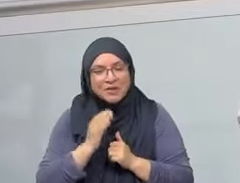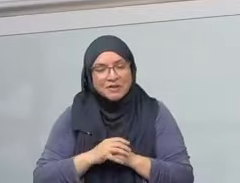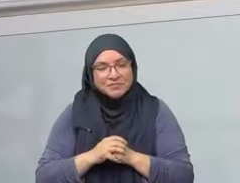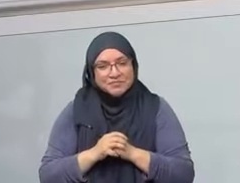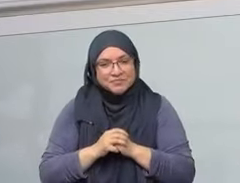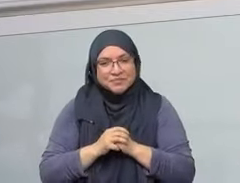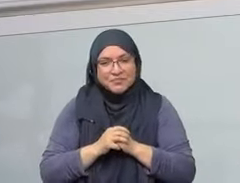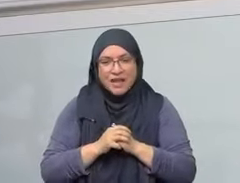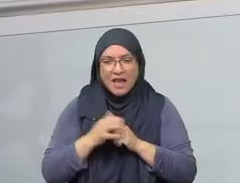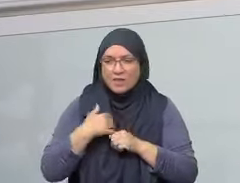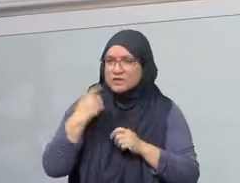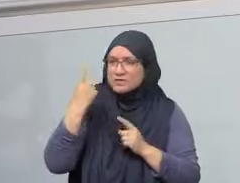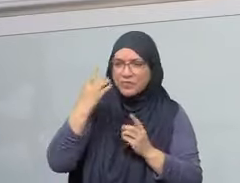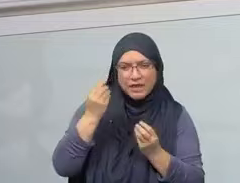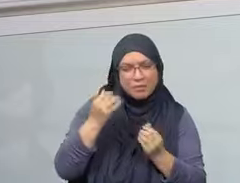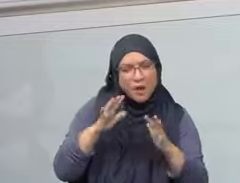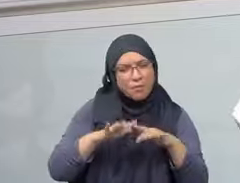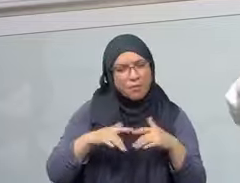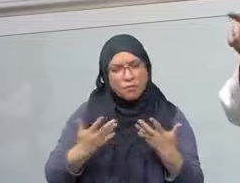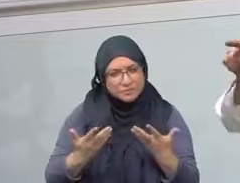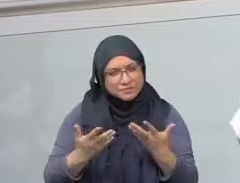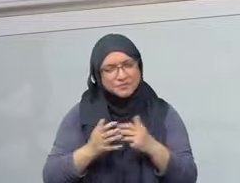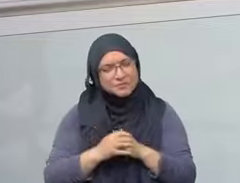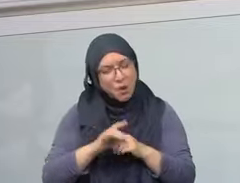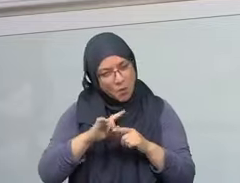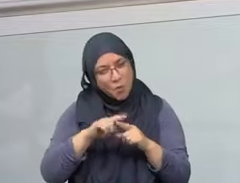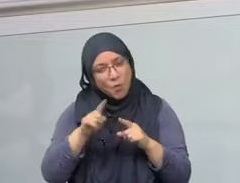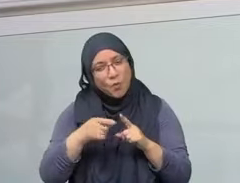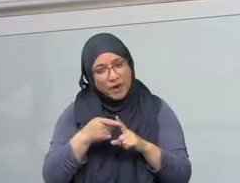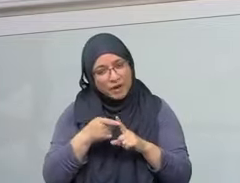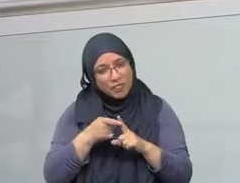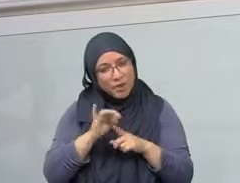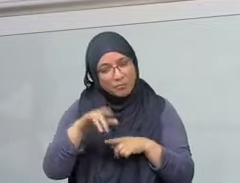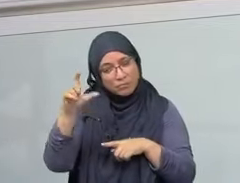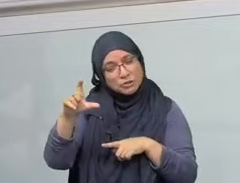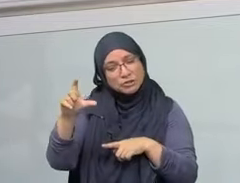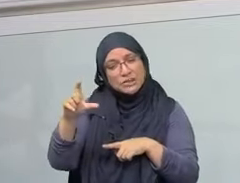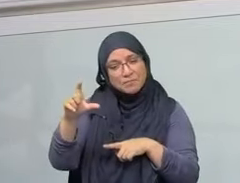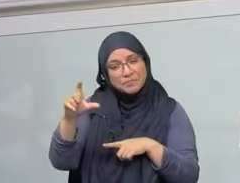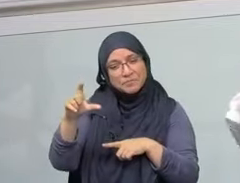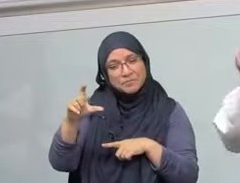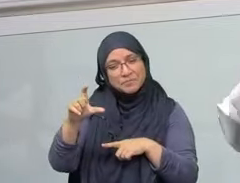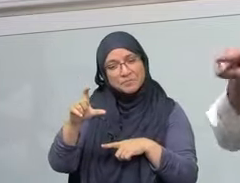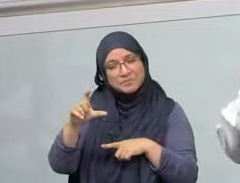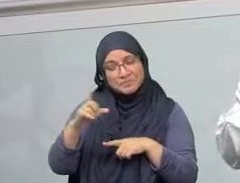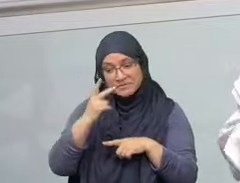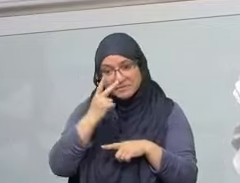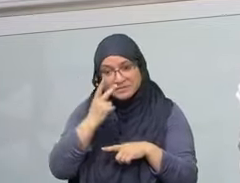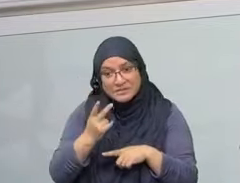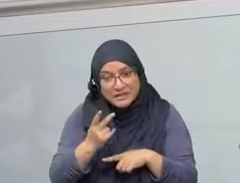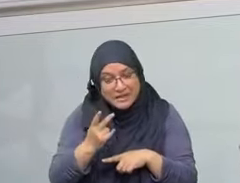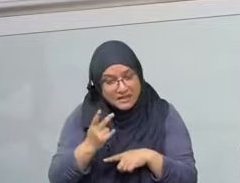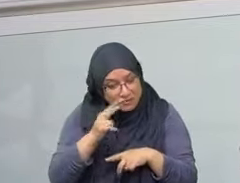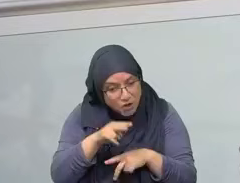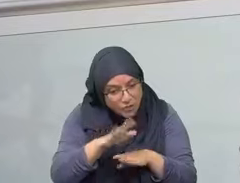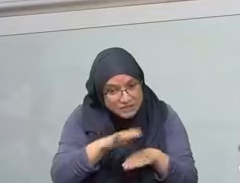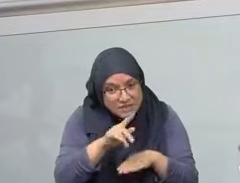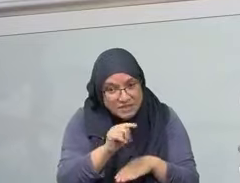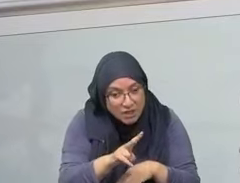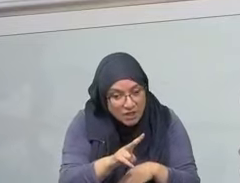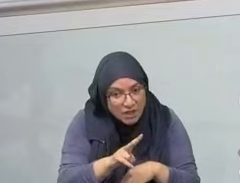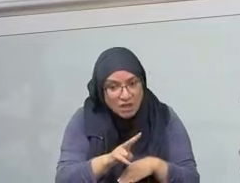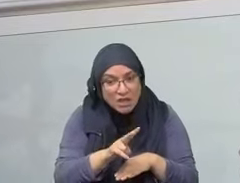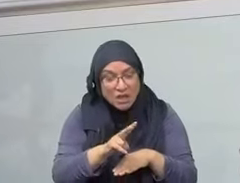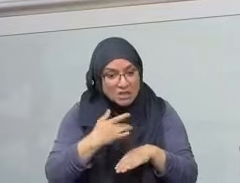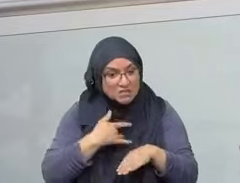tried to scare them with their weapons. I can't imagine. You want to see a blessed people, a people beloved to Allah? Imagine those people that were standing there,